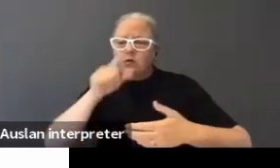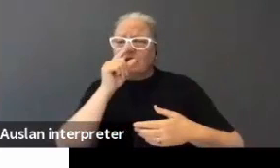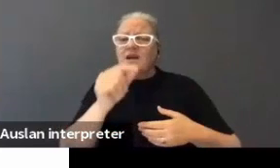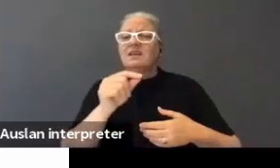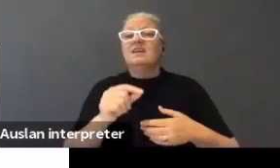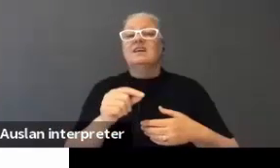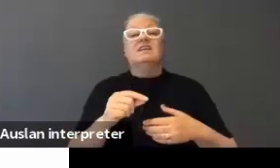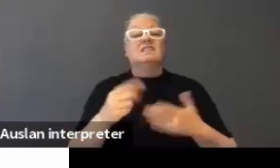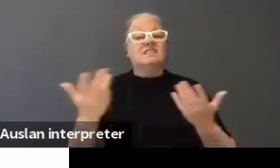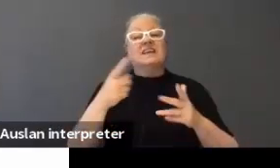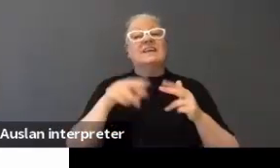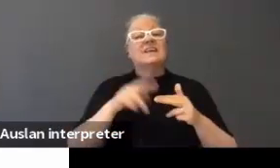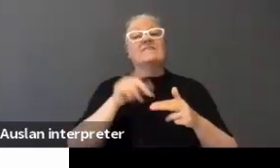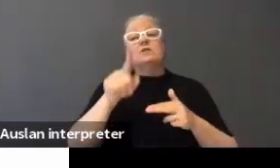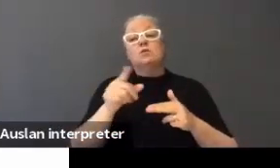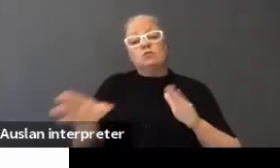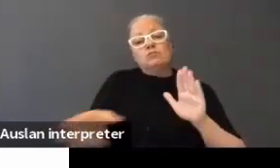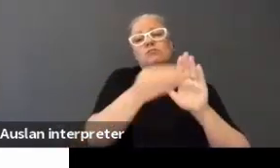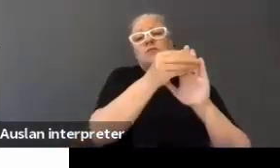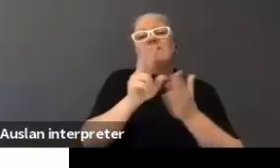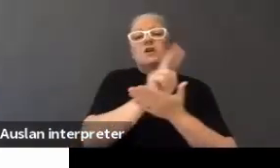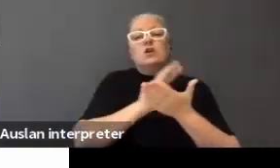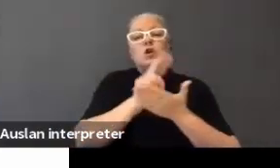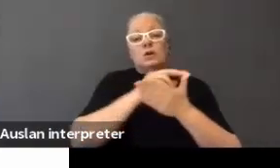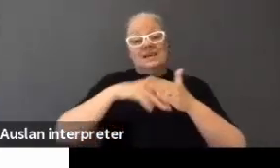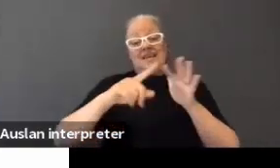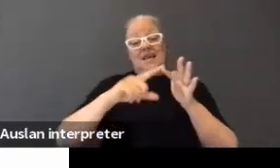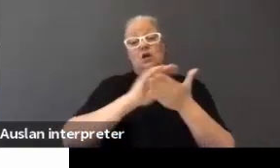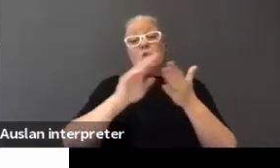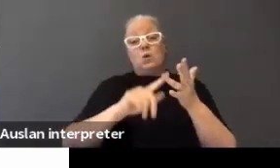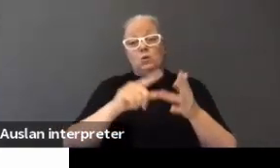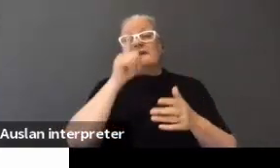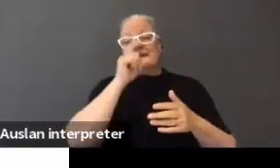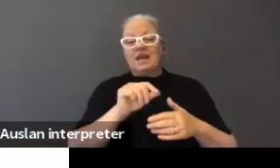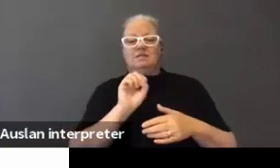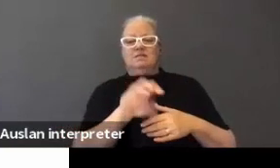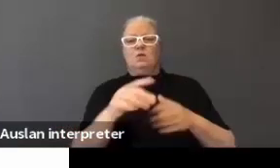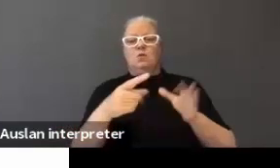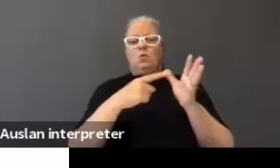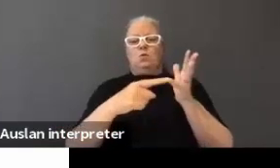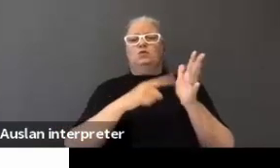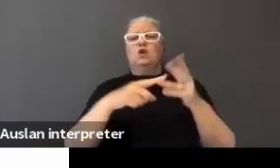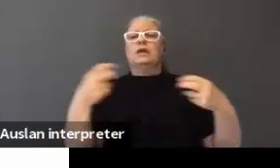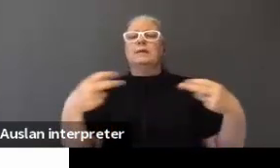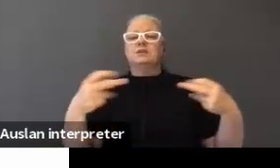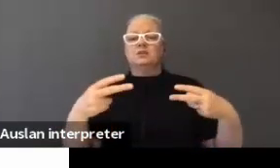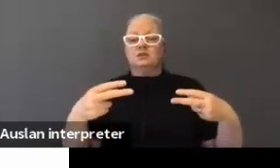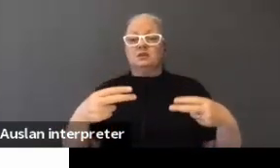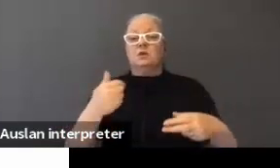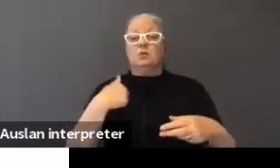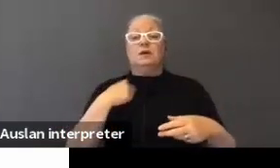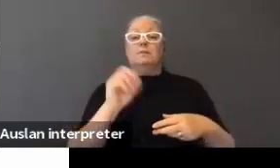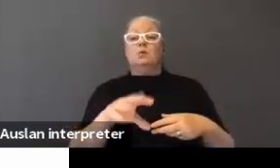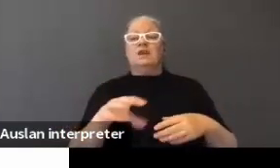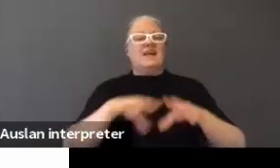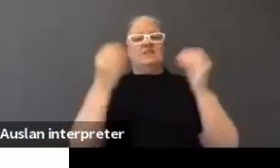And if you load any other video into Echo, you can turn on the auto captioning. Now, we turn on the auto caption for everything